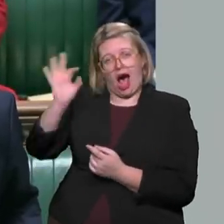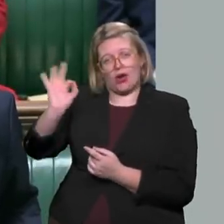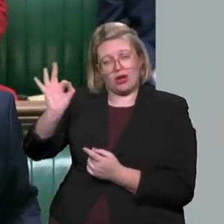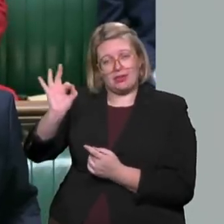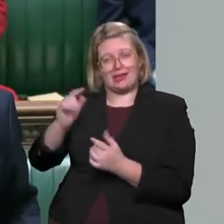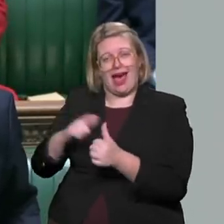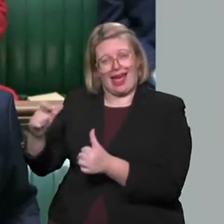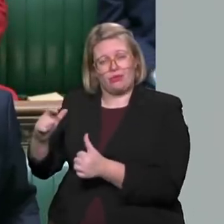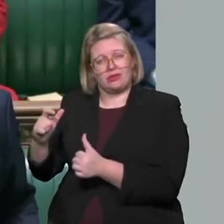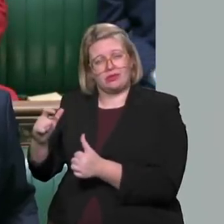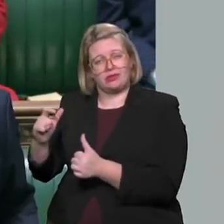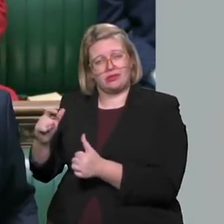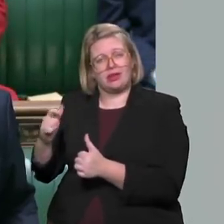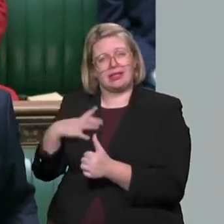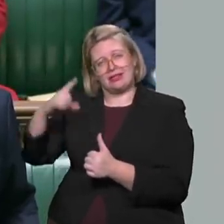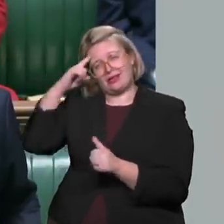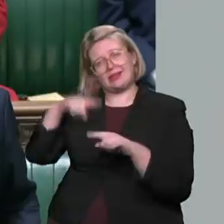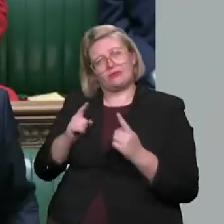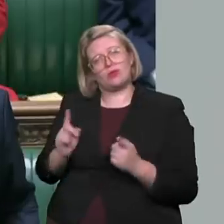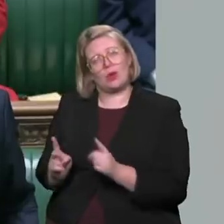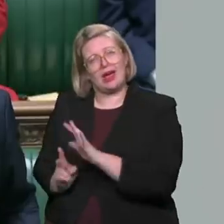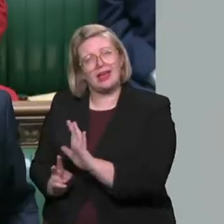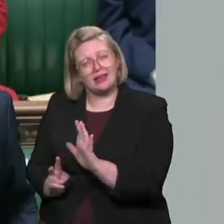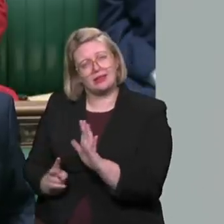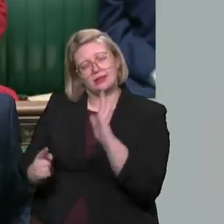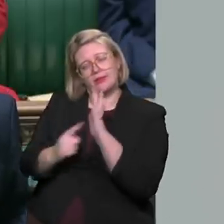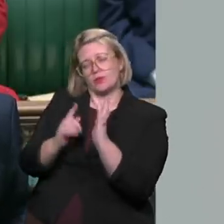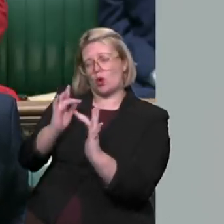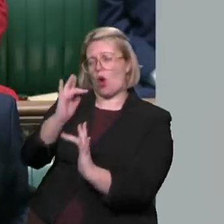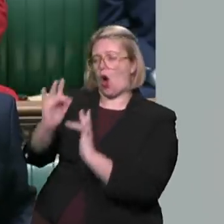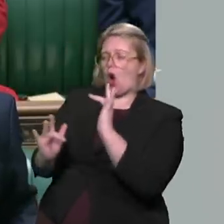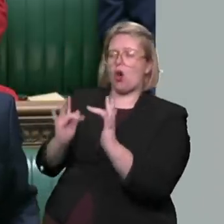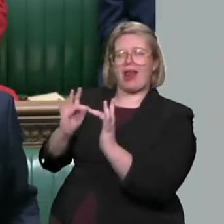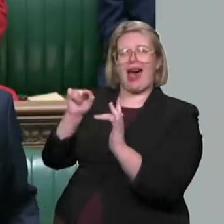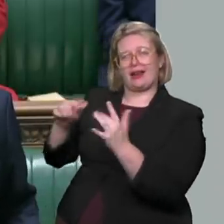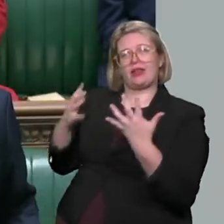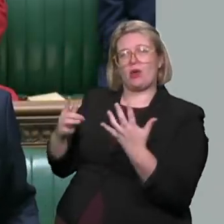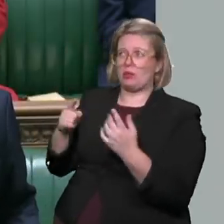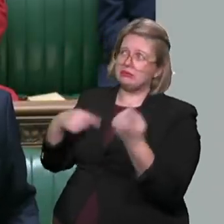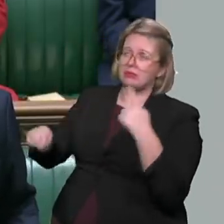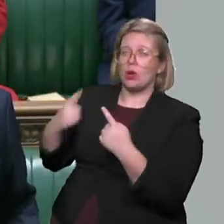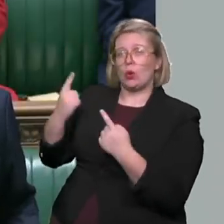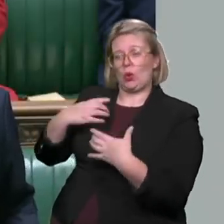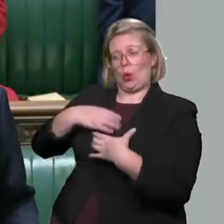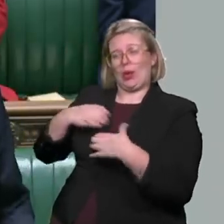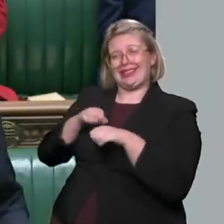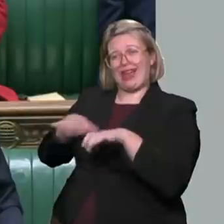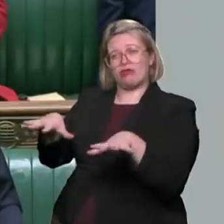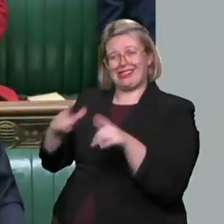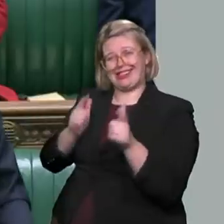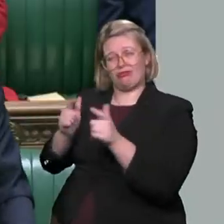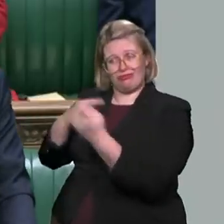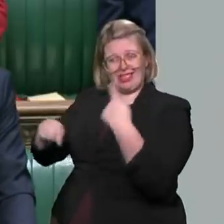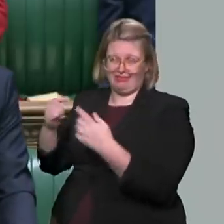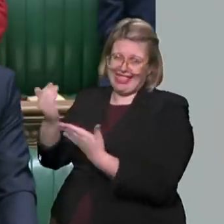attacks, we need to stop online spaces being safe spaces for terrorists. We need to